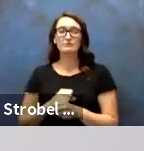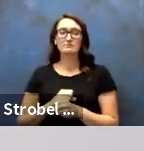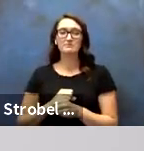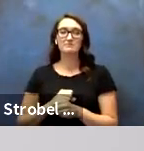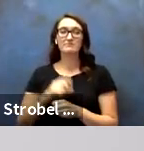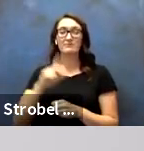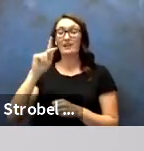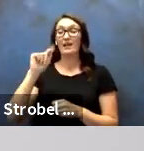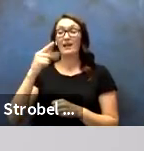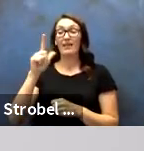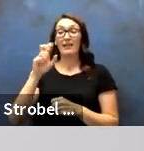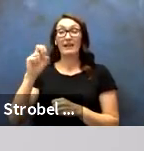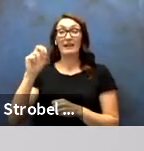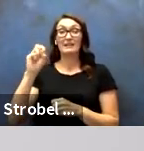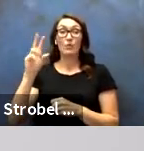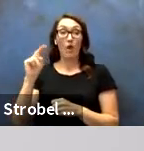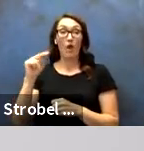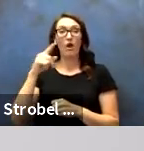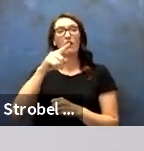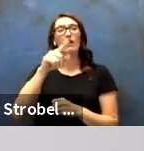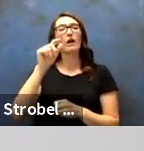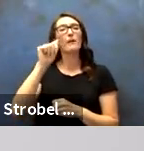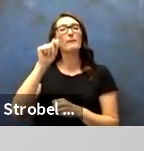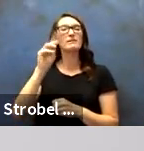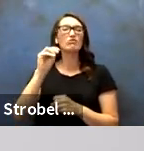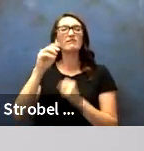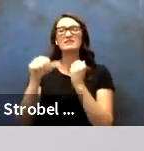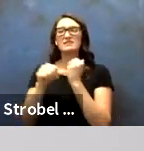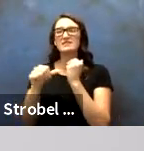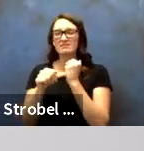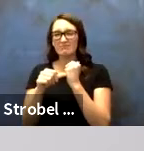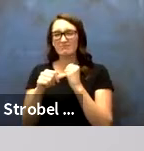Kathleen Swan, Administrative Assistant, 20 years.